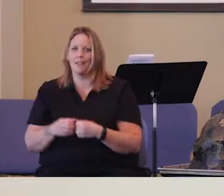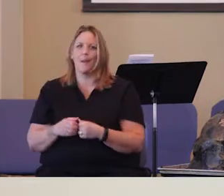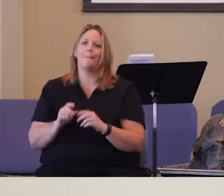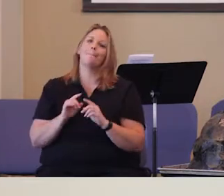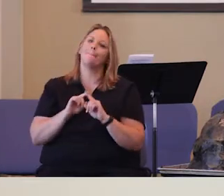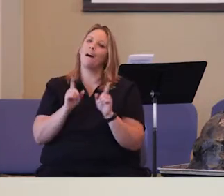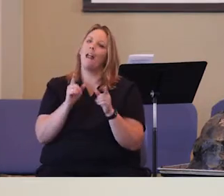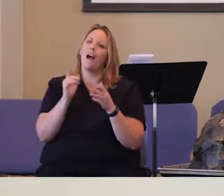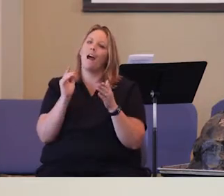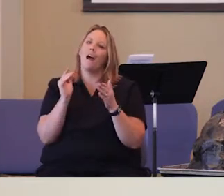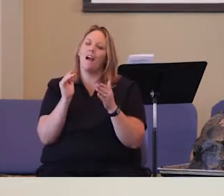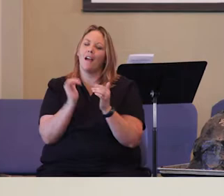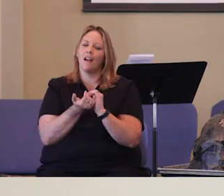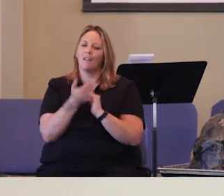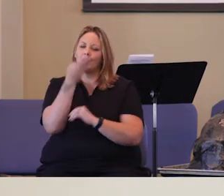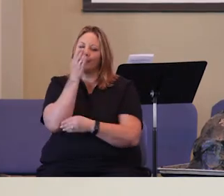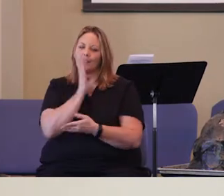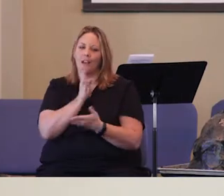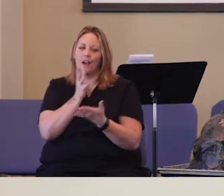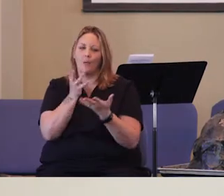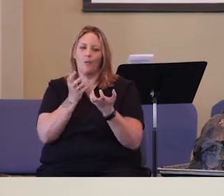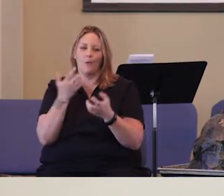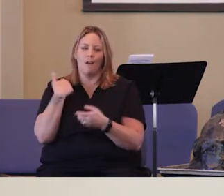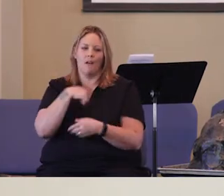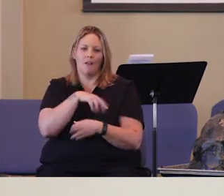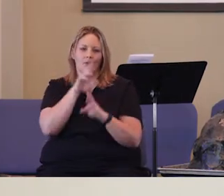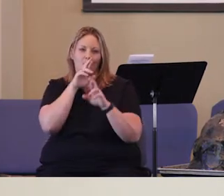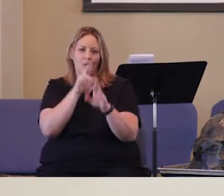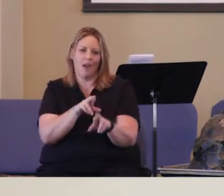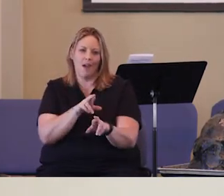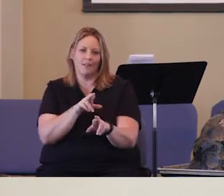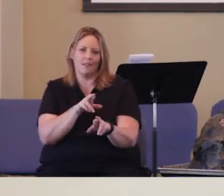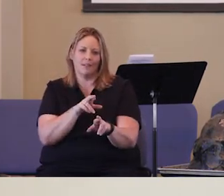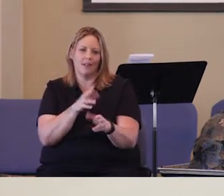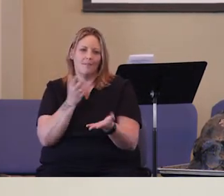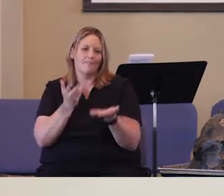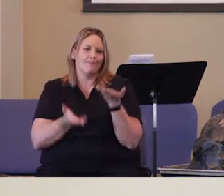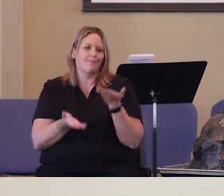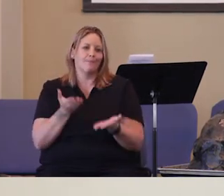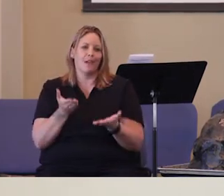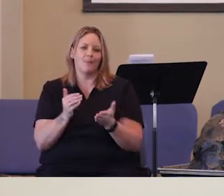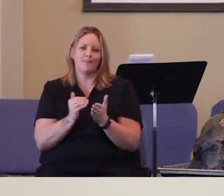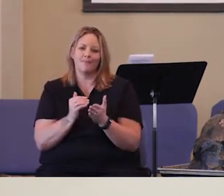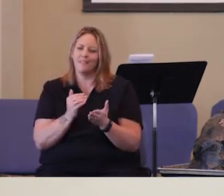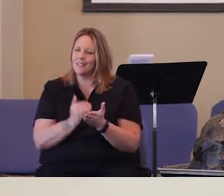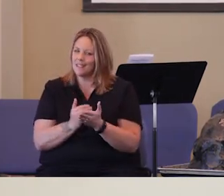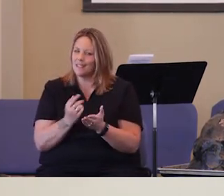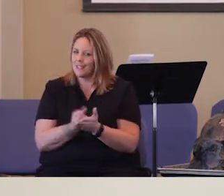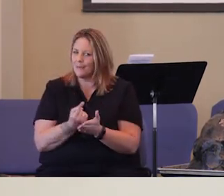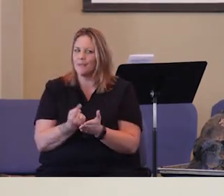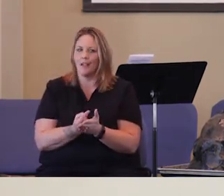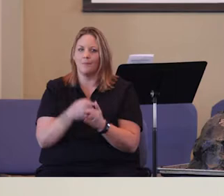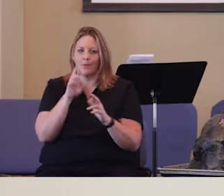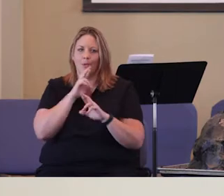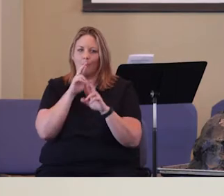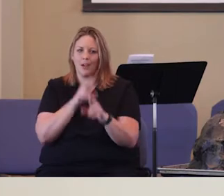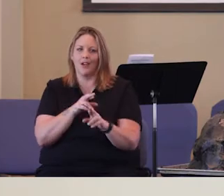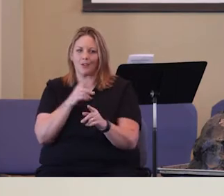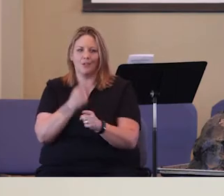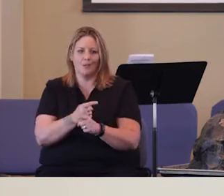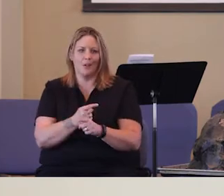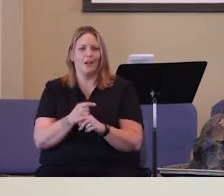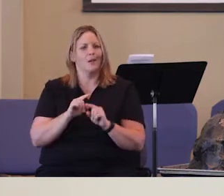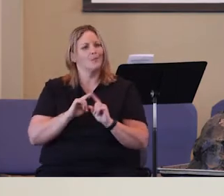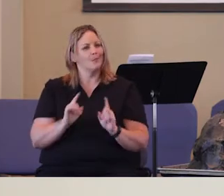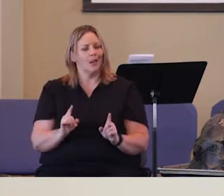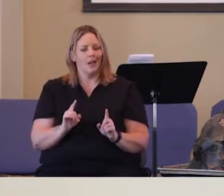God want us to react? And maybe there are times that a reaction like that is appropriate. But we spend the